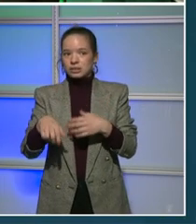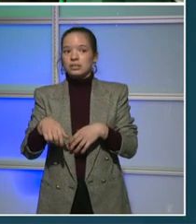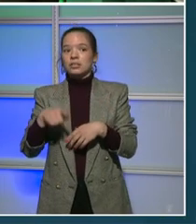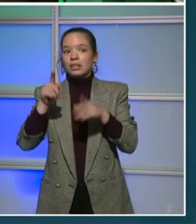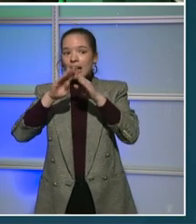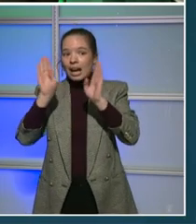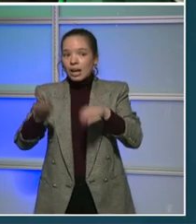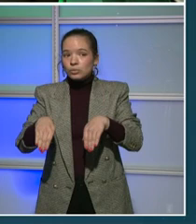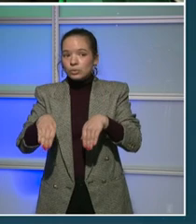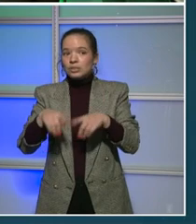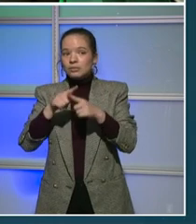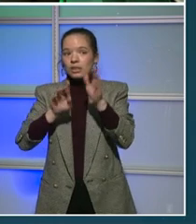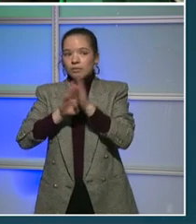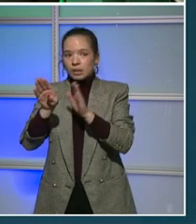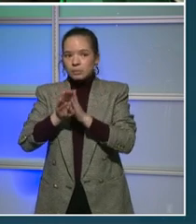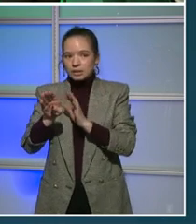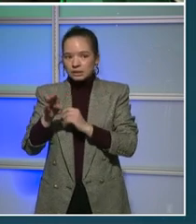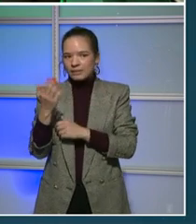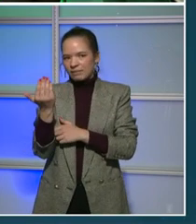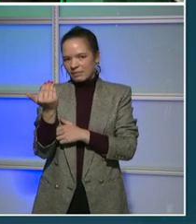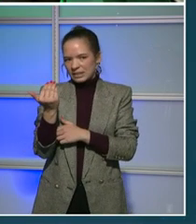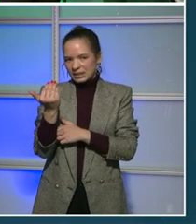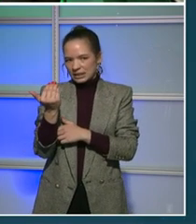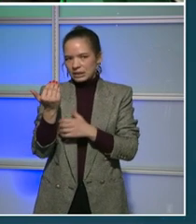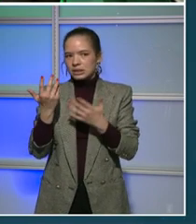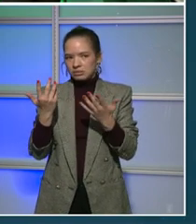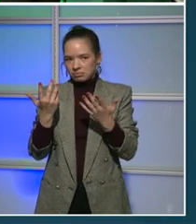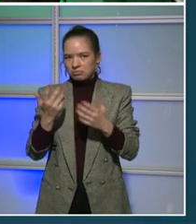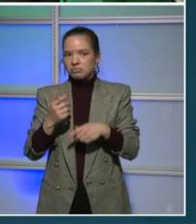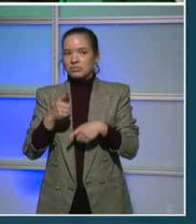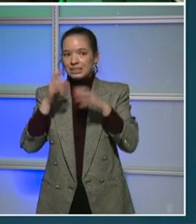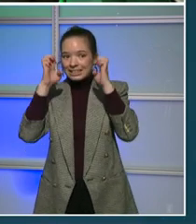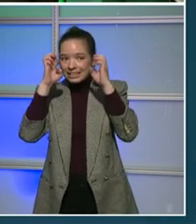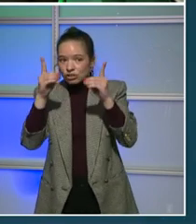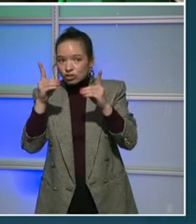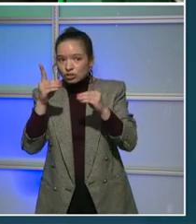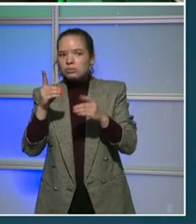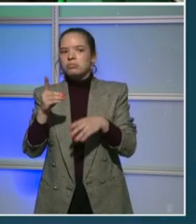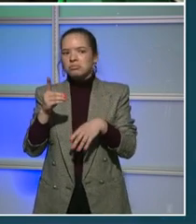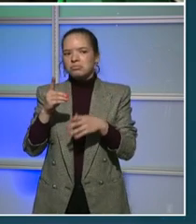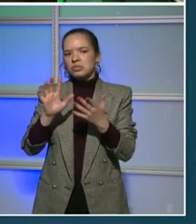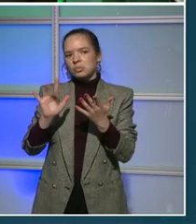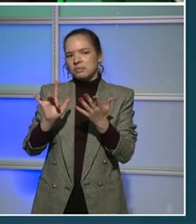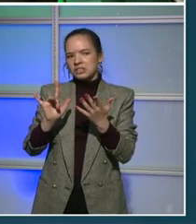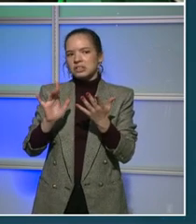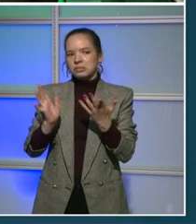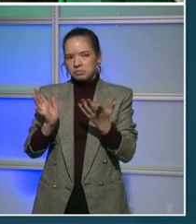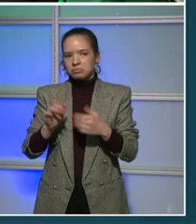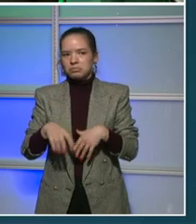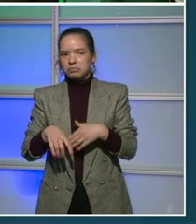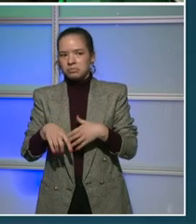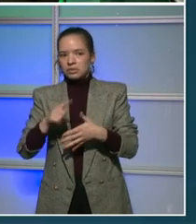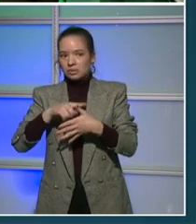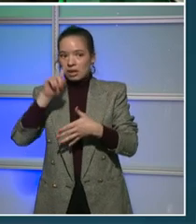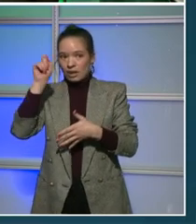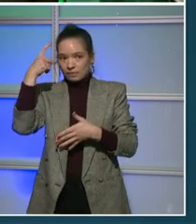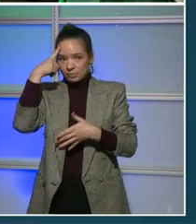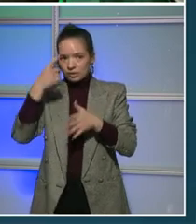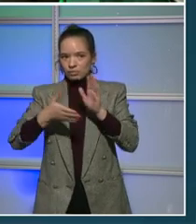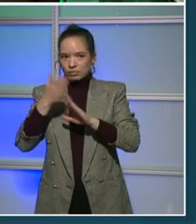Economic Development, $15. Education, $25. And Government Operations,